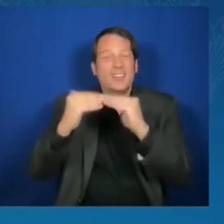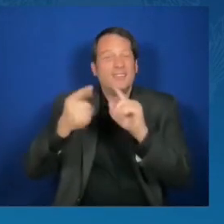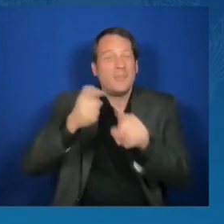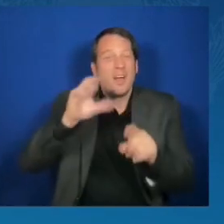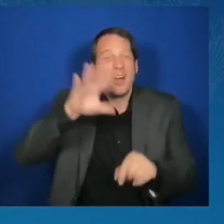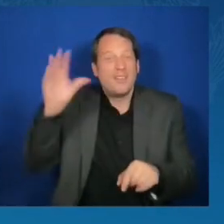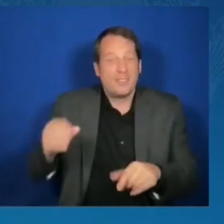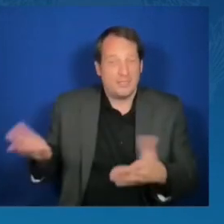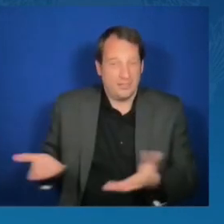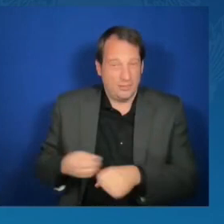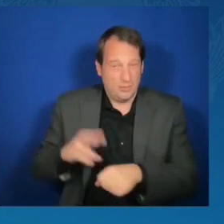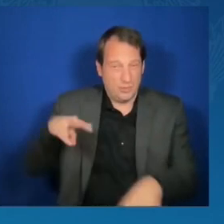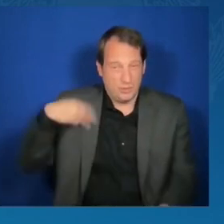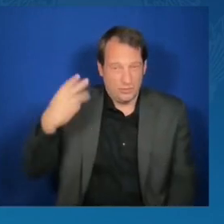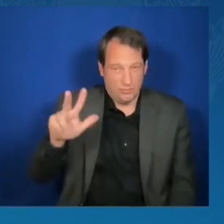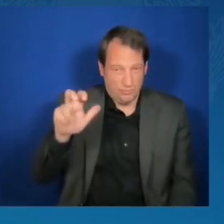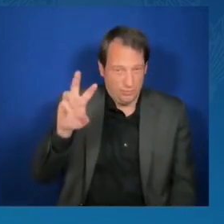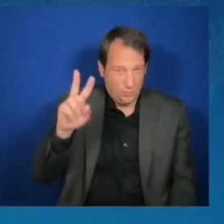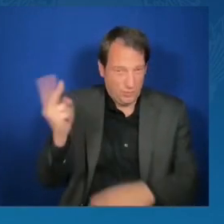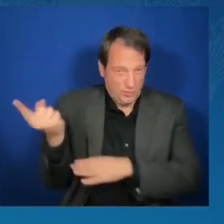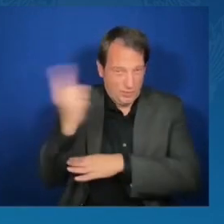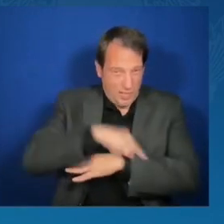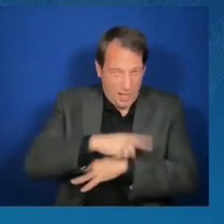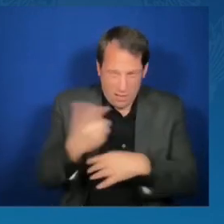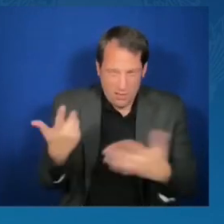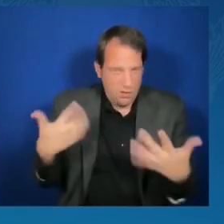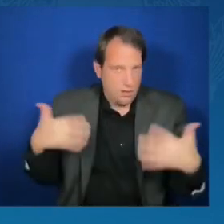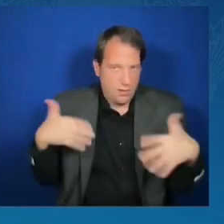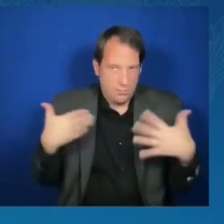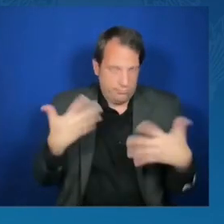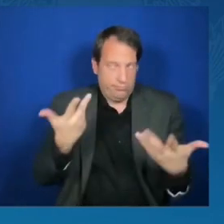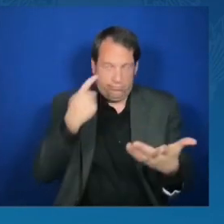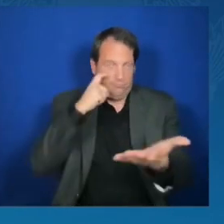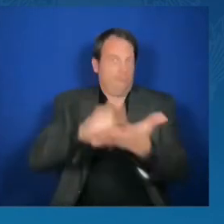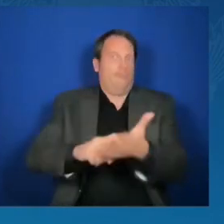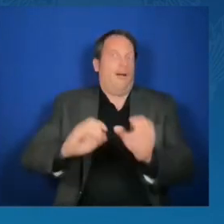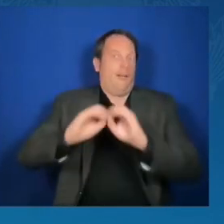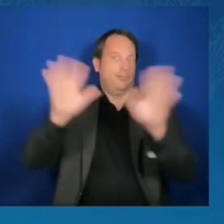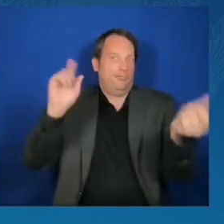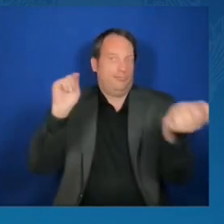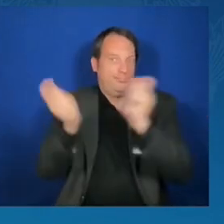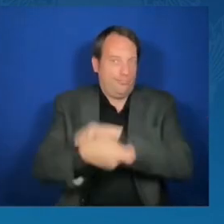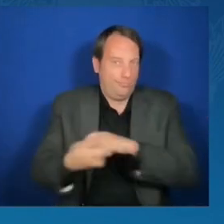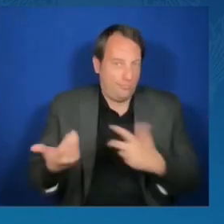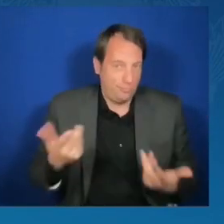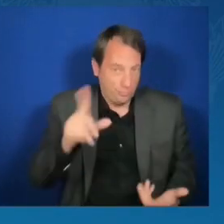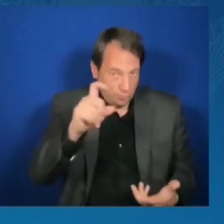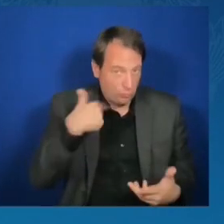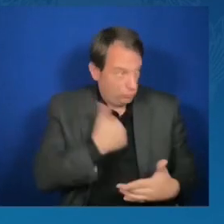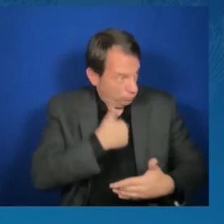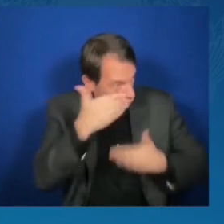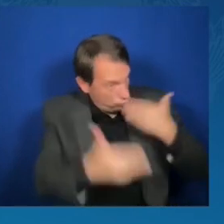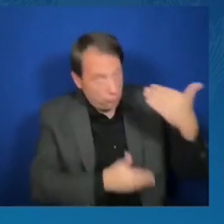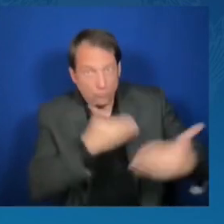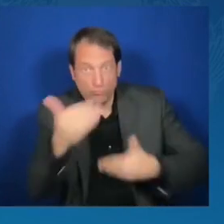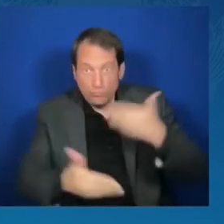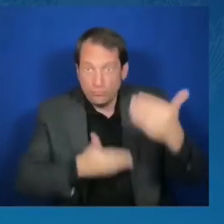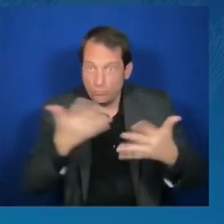do? And that is vitally important to keeping faith with the summit and keeping faith with our partners around the world.